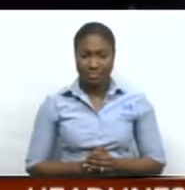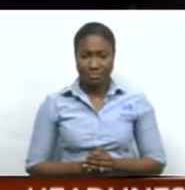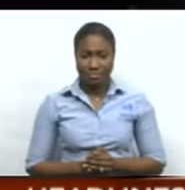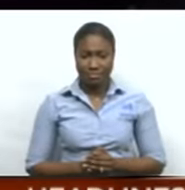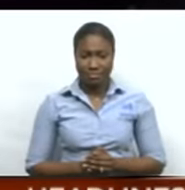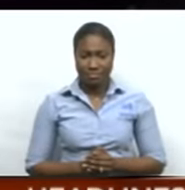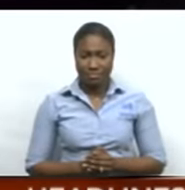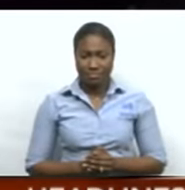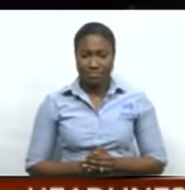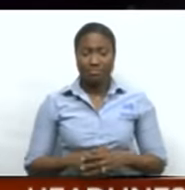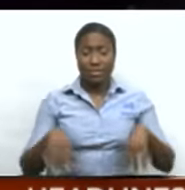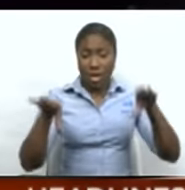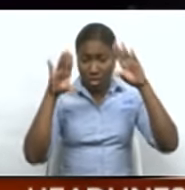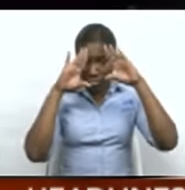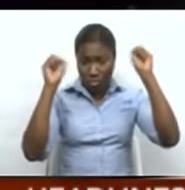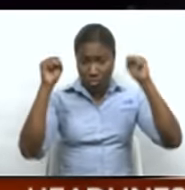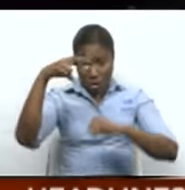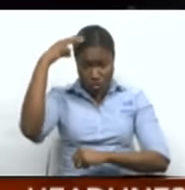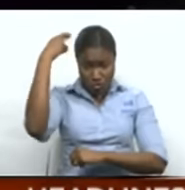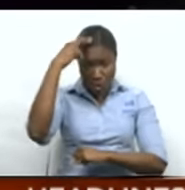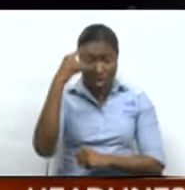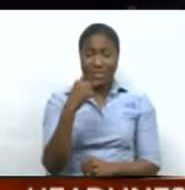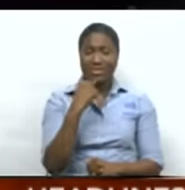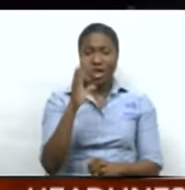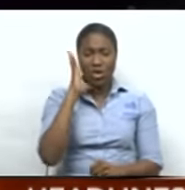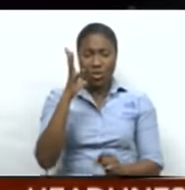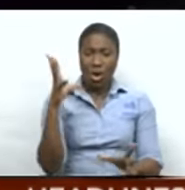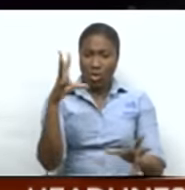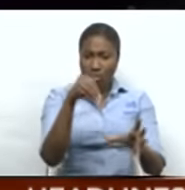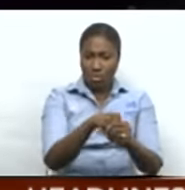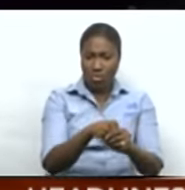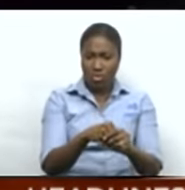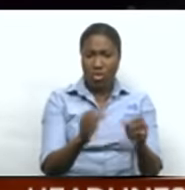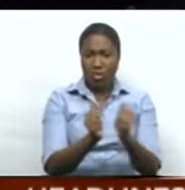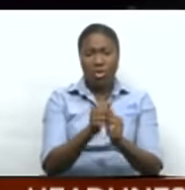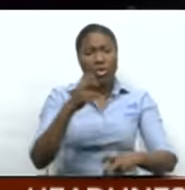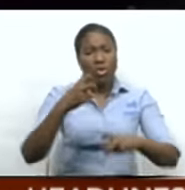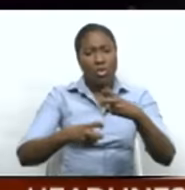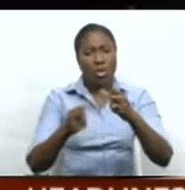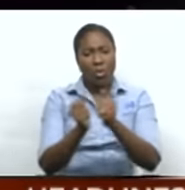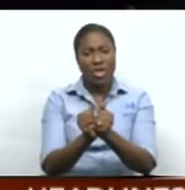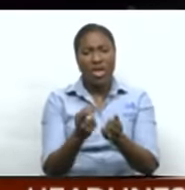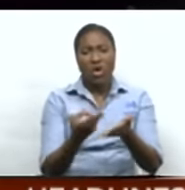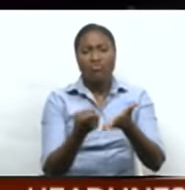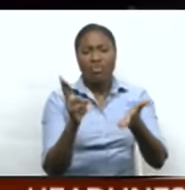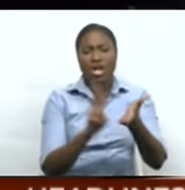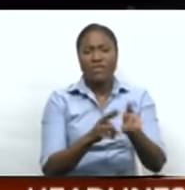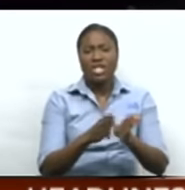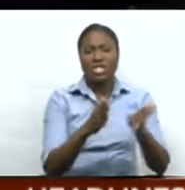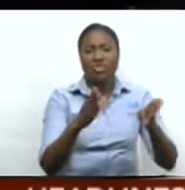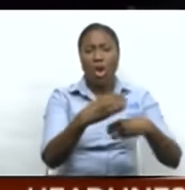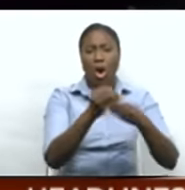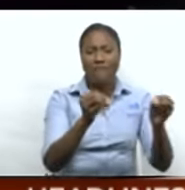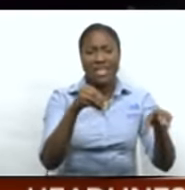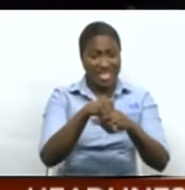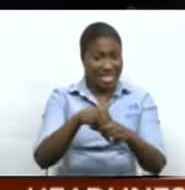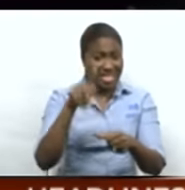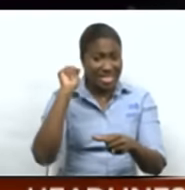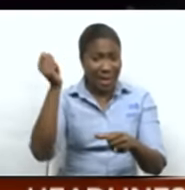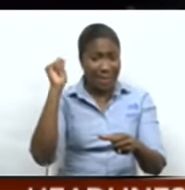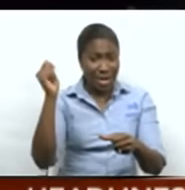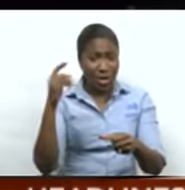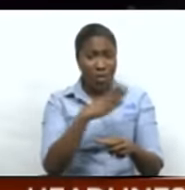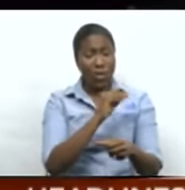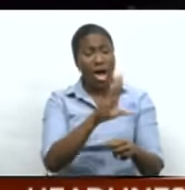Prime Minister Dr. Keith Rowley said he will intervene in an ongoing issue between the Registrar General's office in Tobago and its